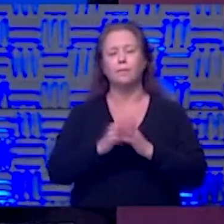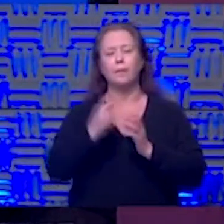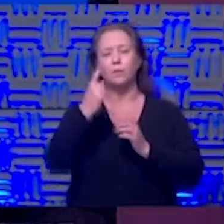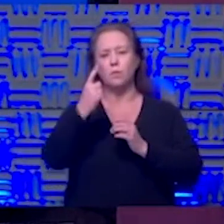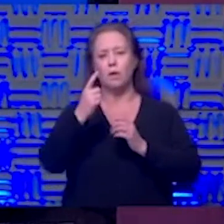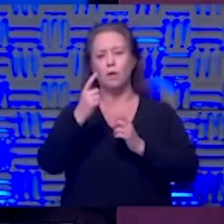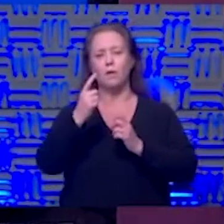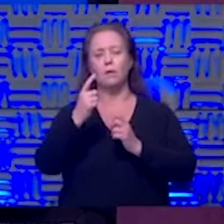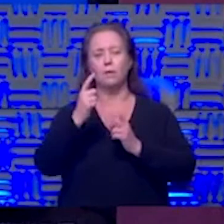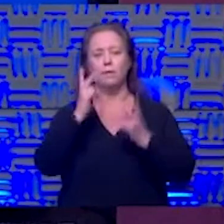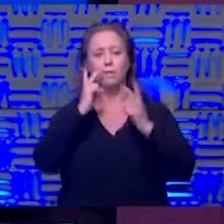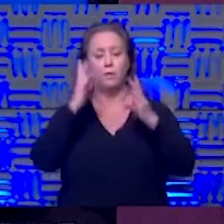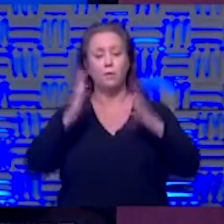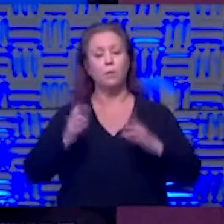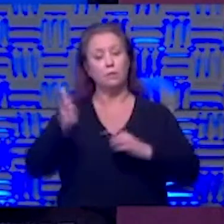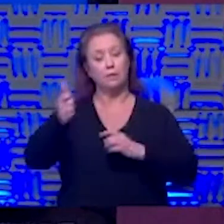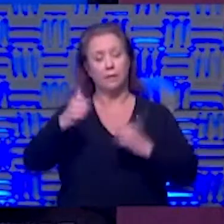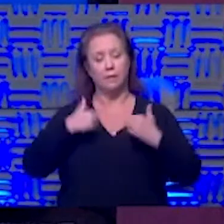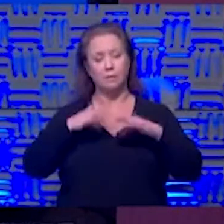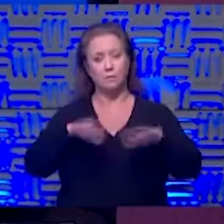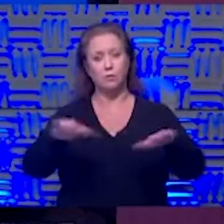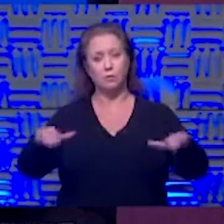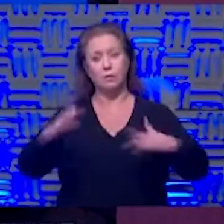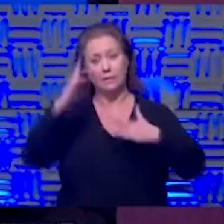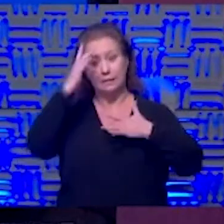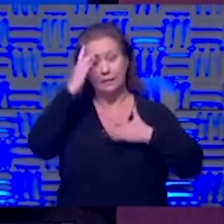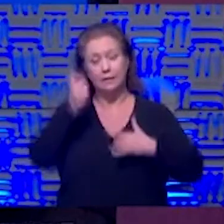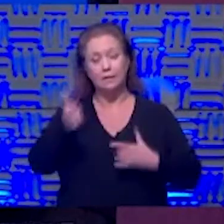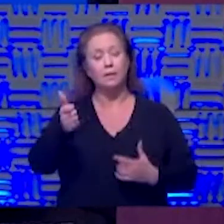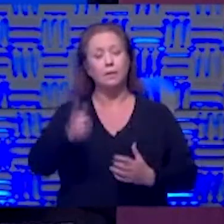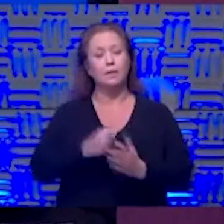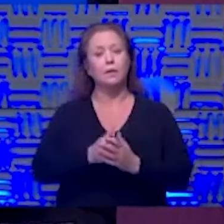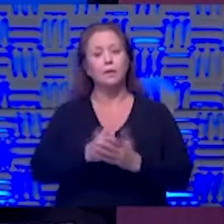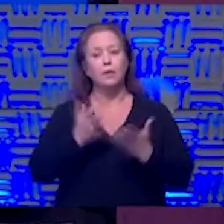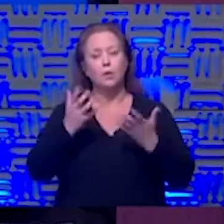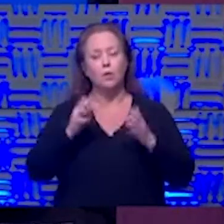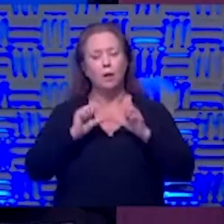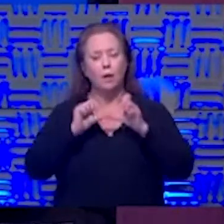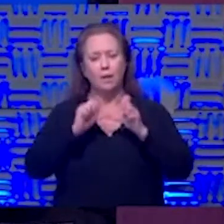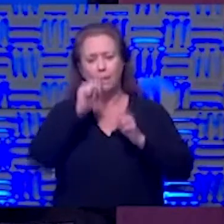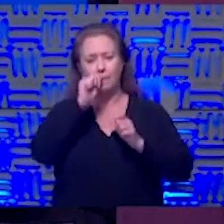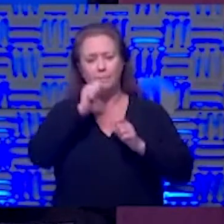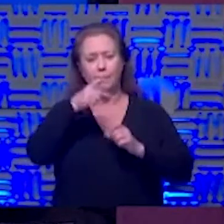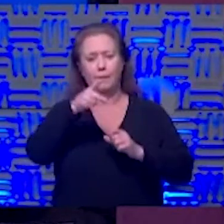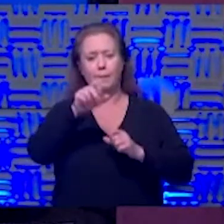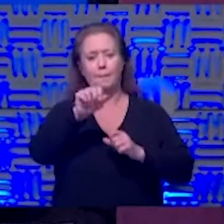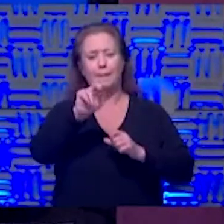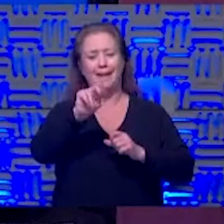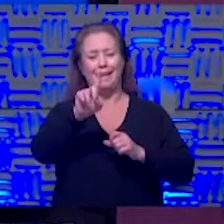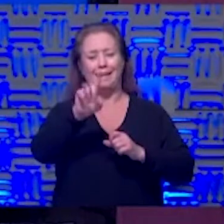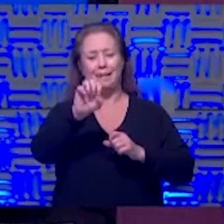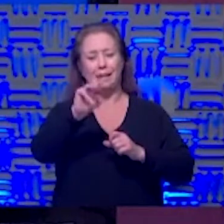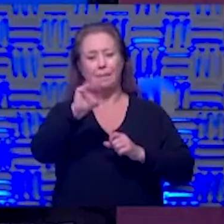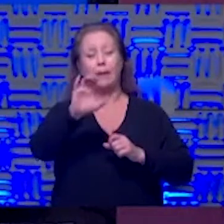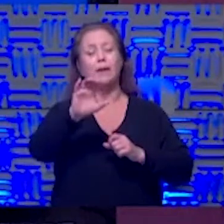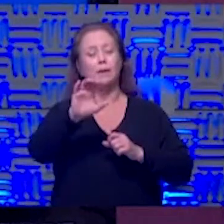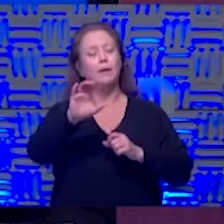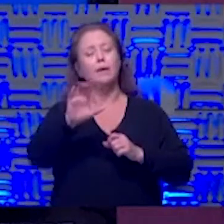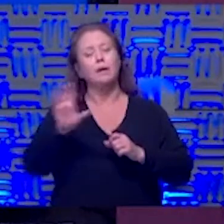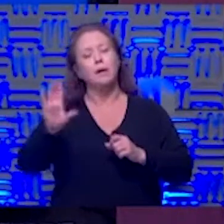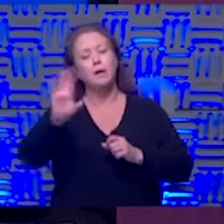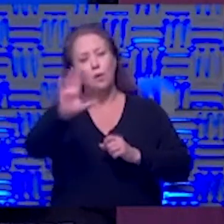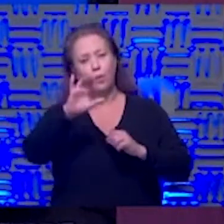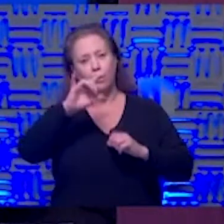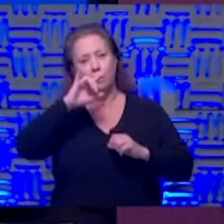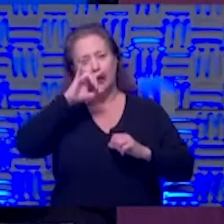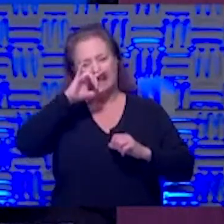but who's sick yeah you you want to get through that pandemic because those kids are going to need their mom forever or at